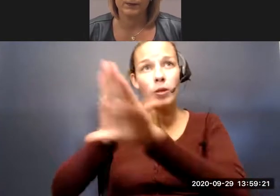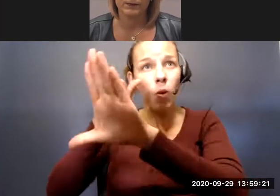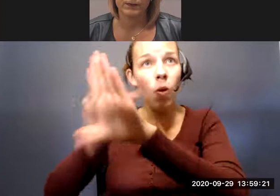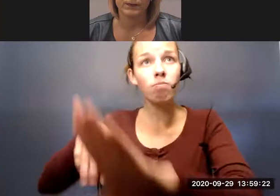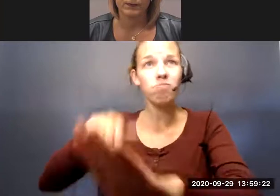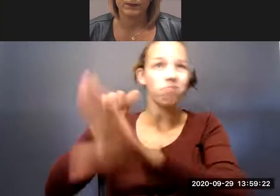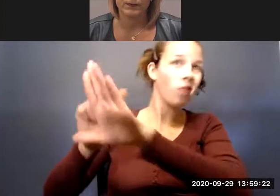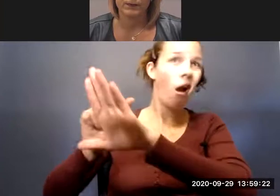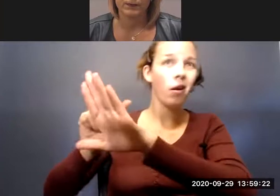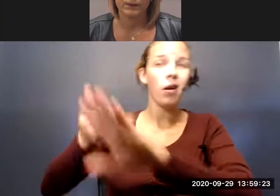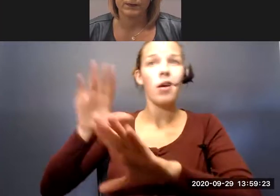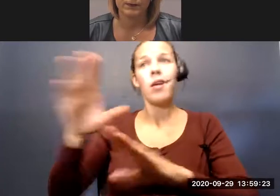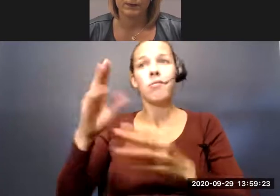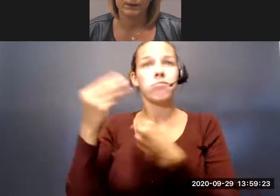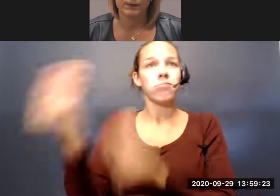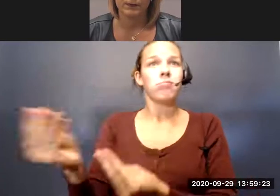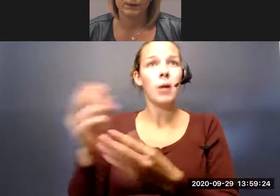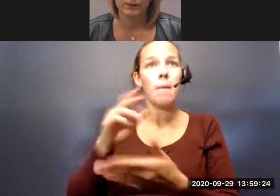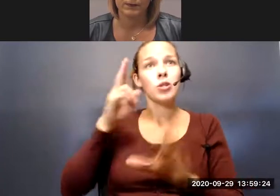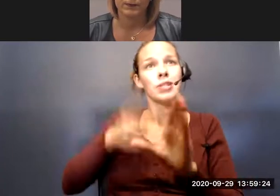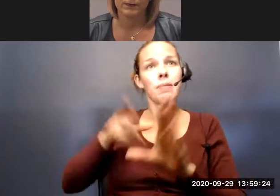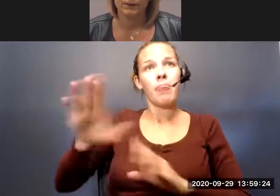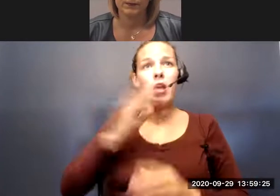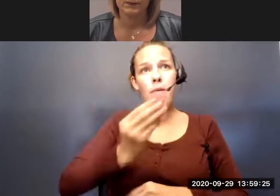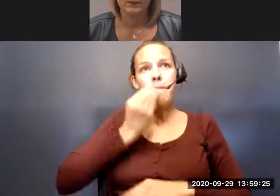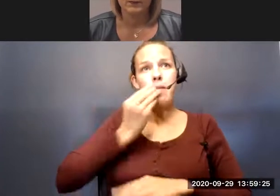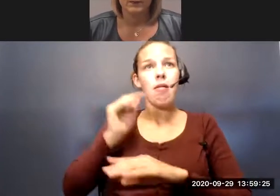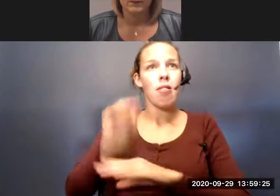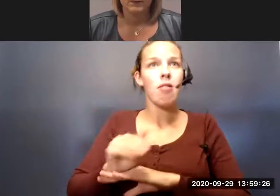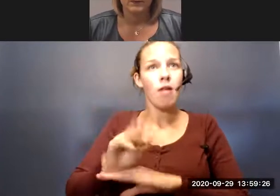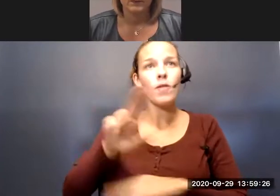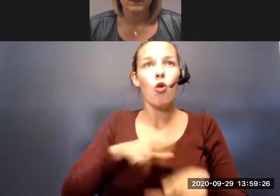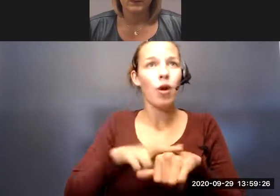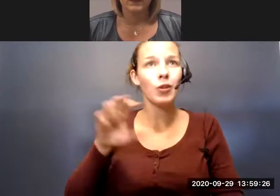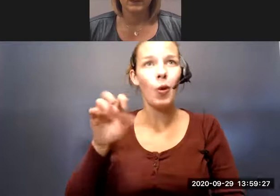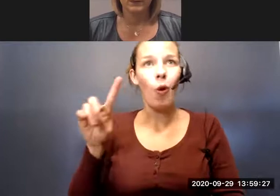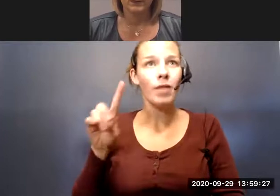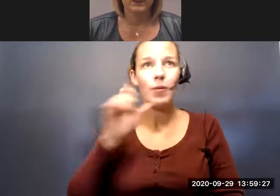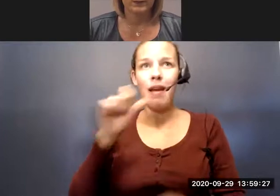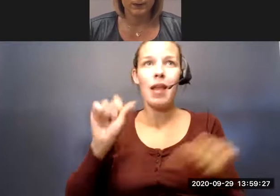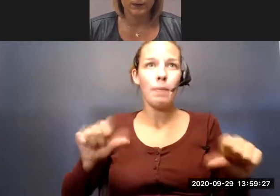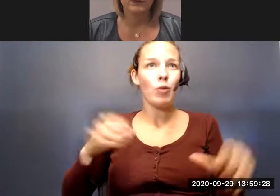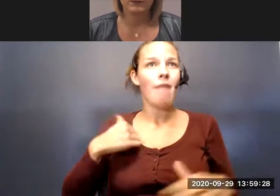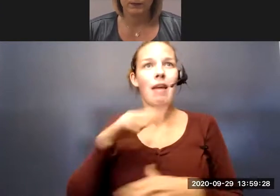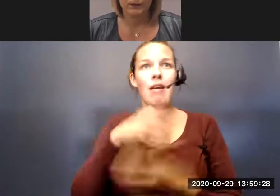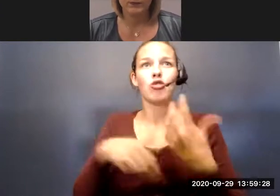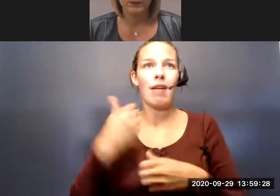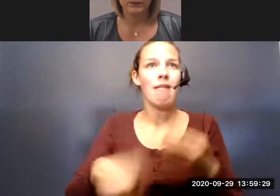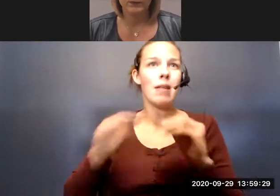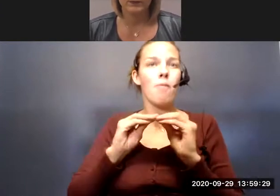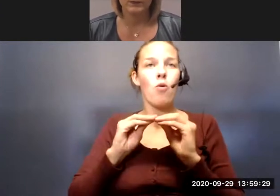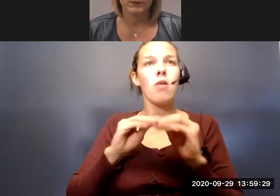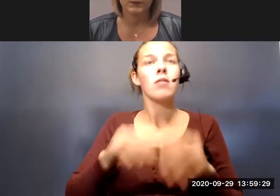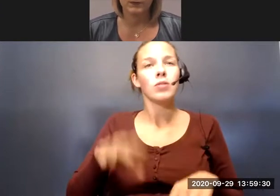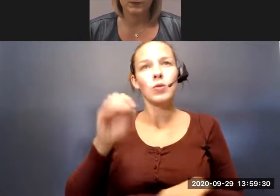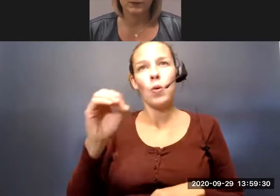door and hand the participant their meal. And of course during COVID, we weren't able to have those interactions anymore, but